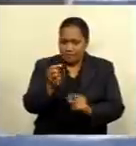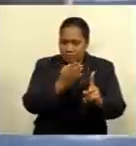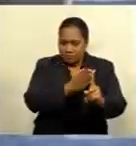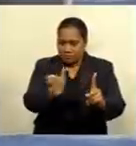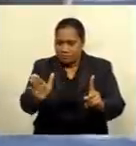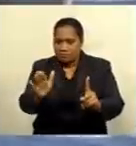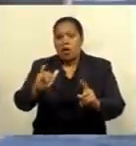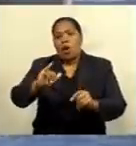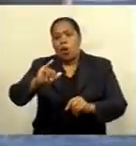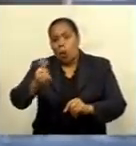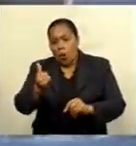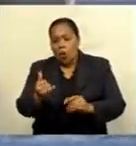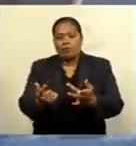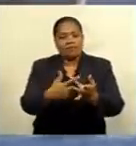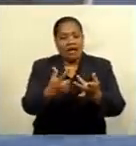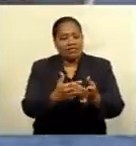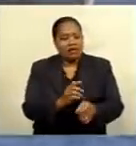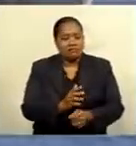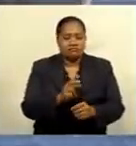in between.